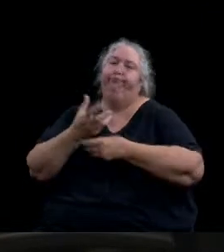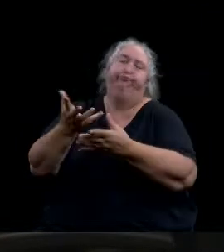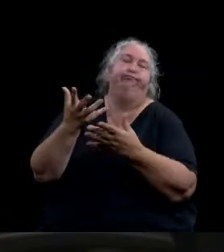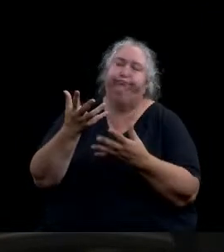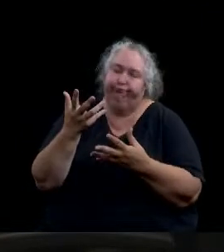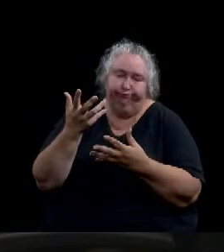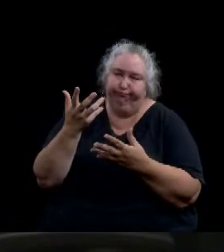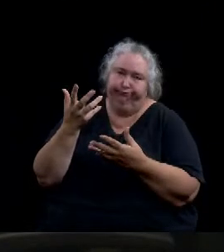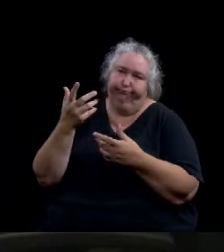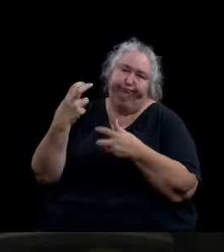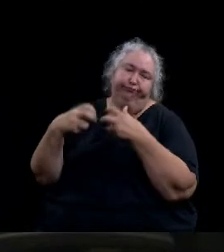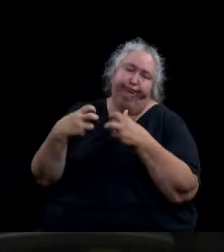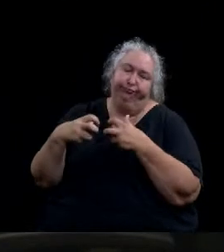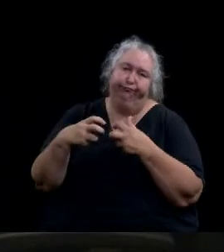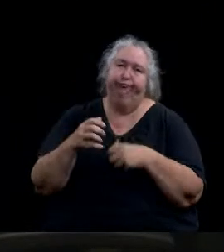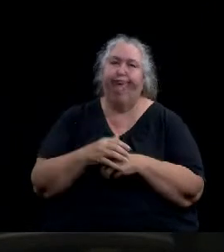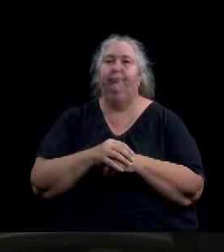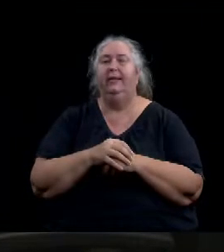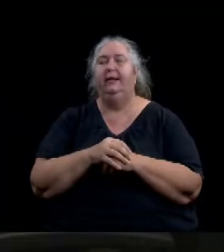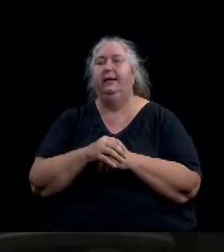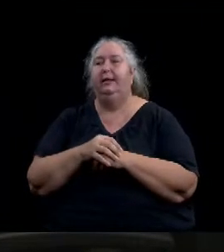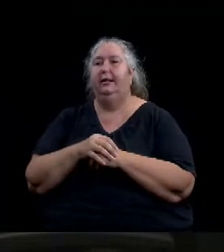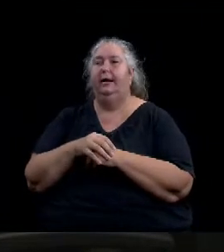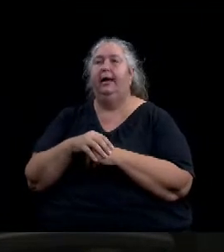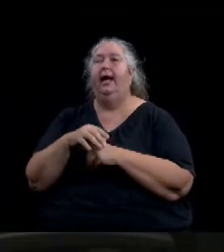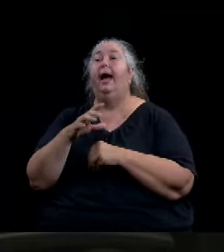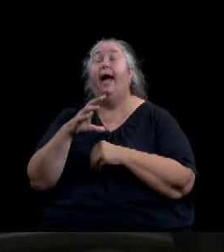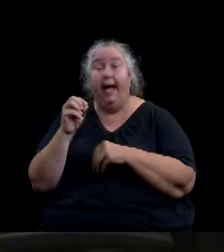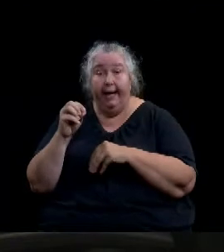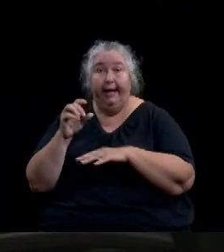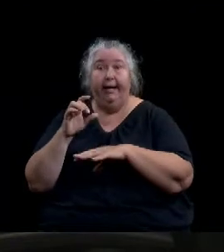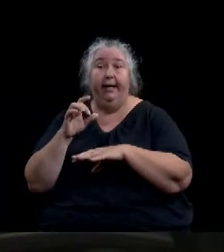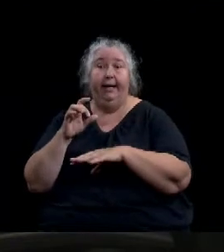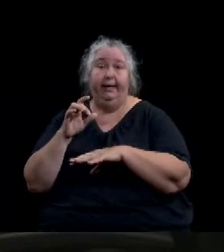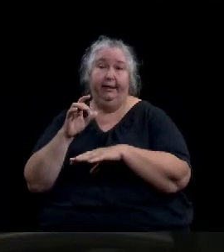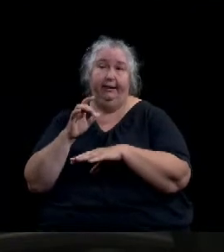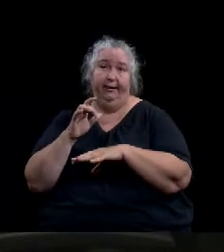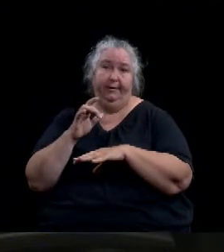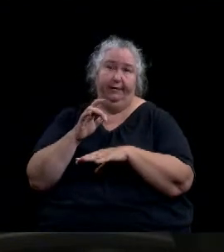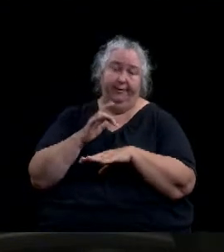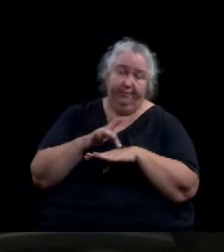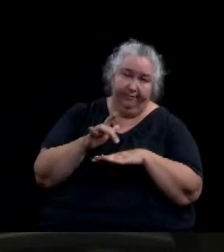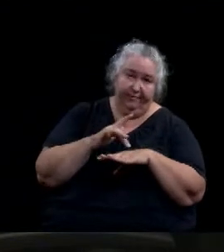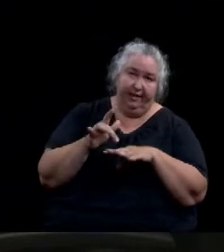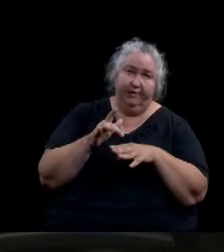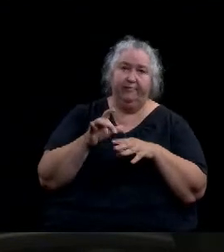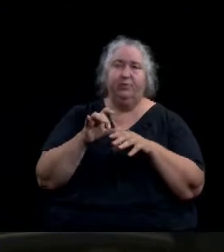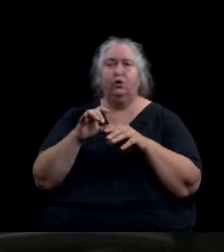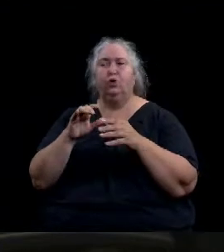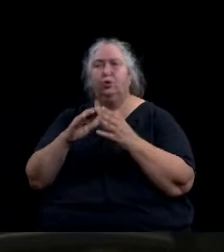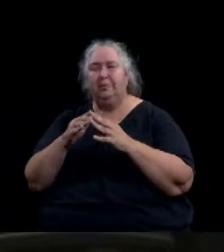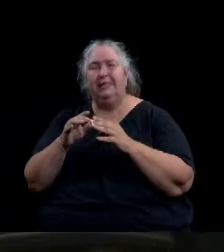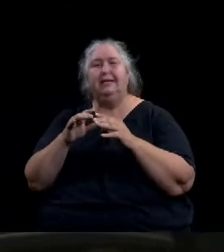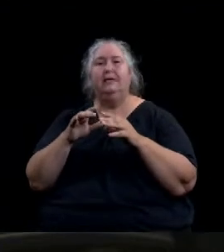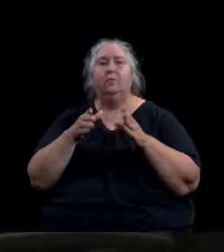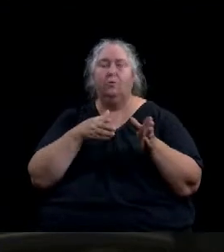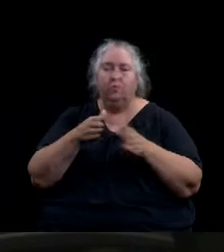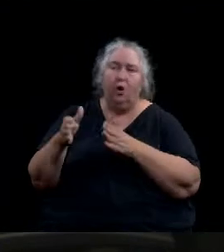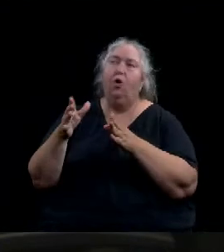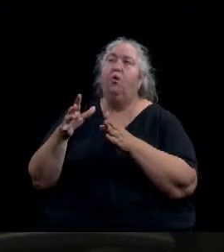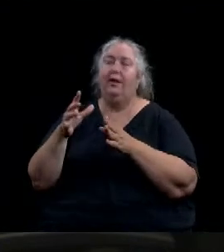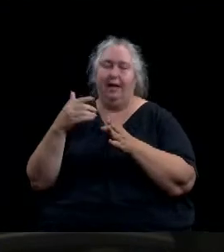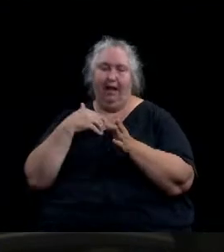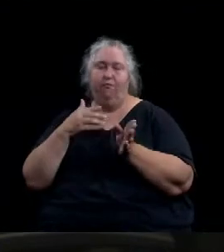and that available community facilities and services, including the road system, providing access to the proposed use are adequate for the proposed use. So for public hearing